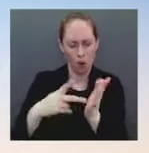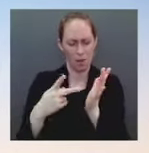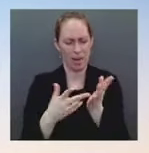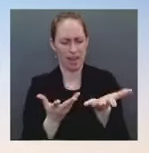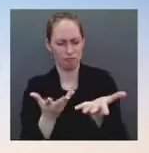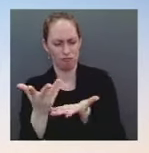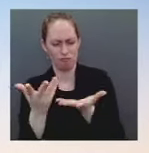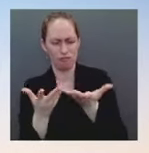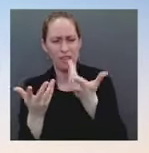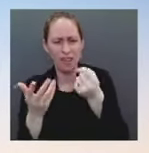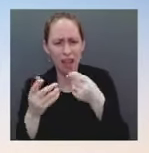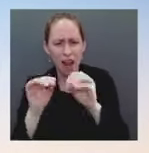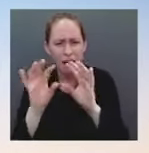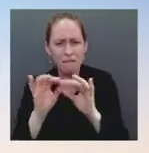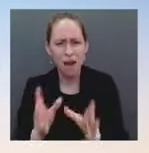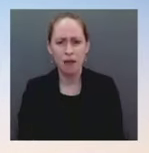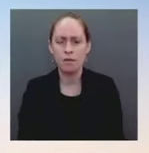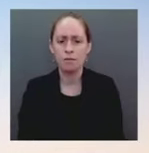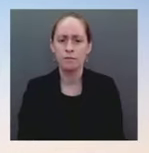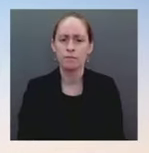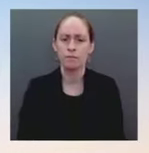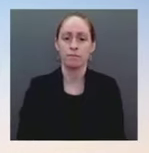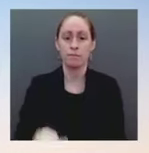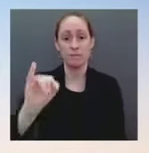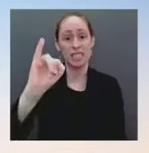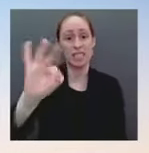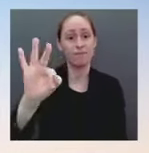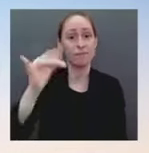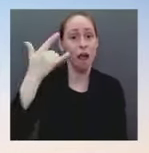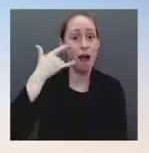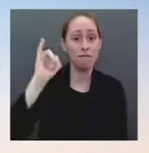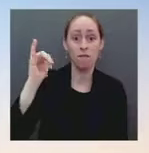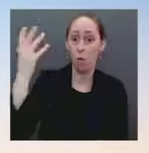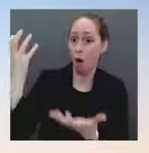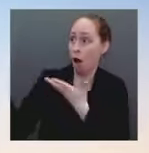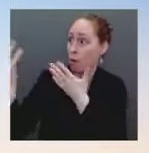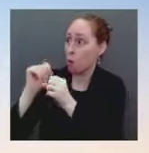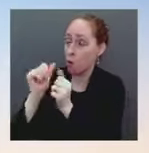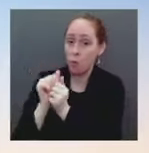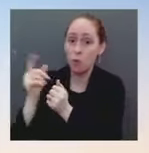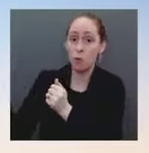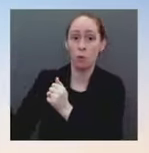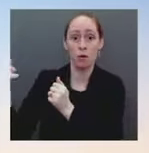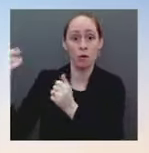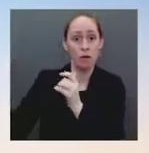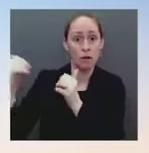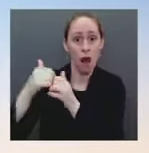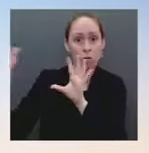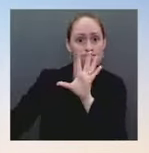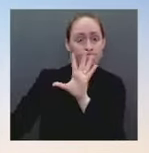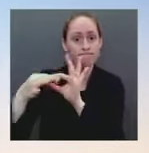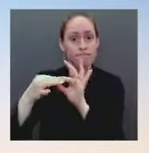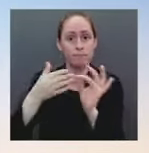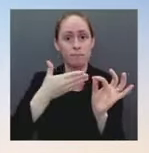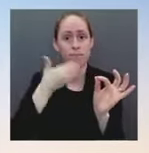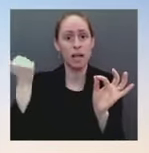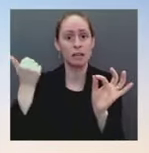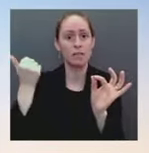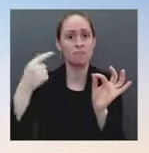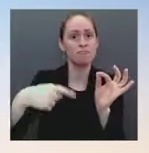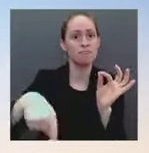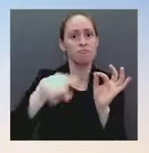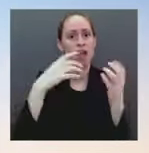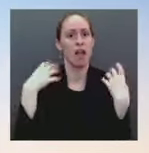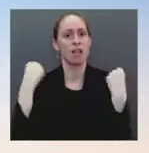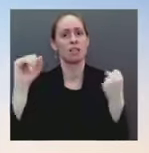work with everything else you guys have in the healthcare ecosystem. We would, of course, work to coordinate with any state, but I